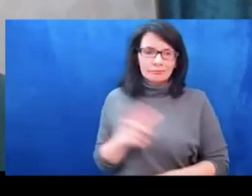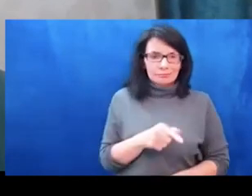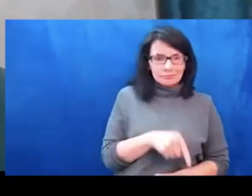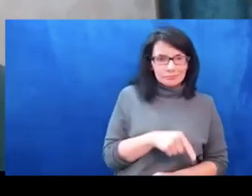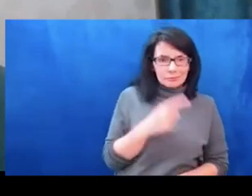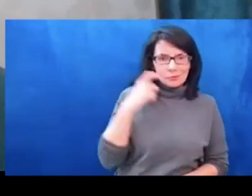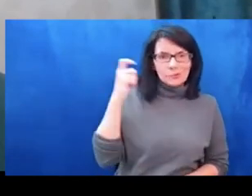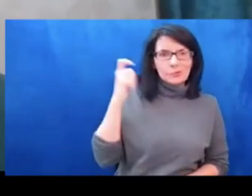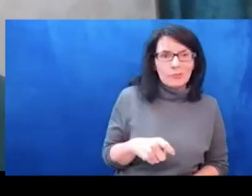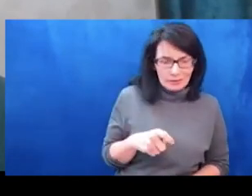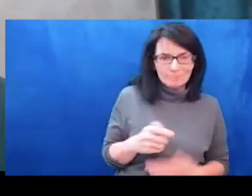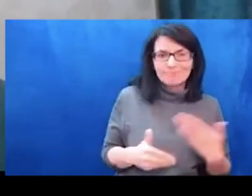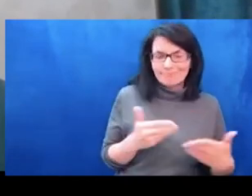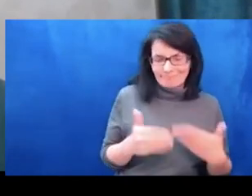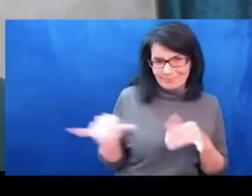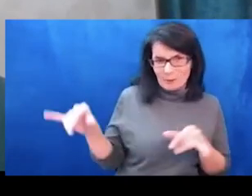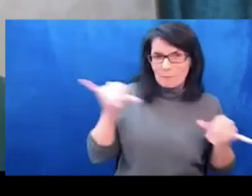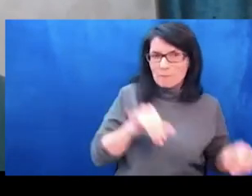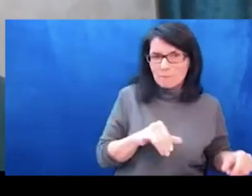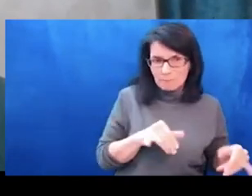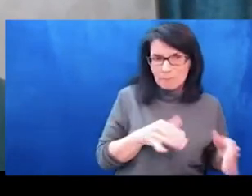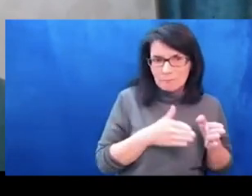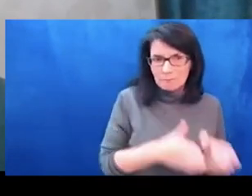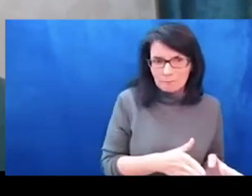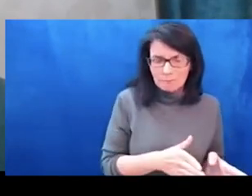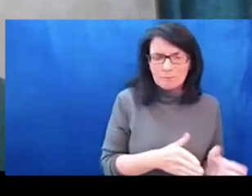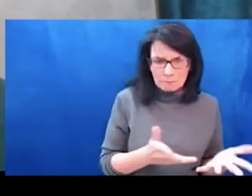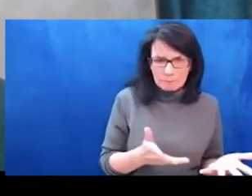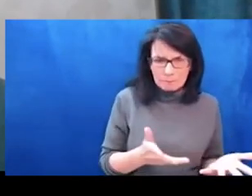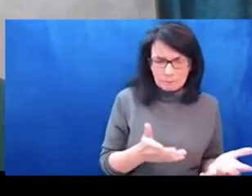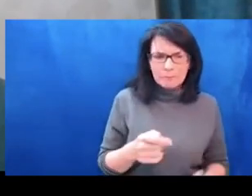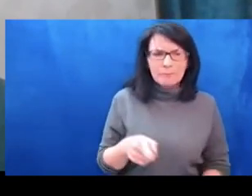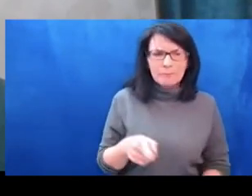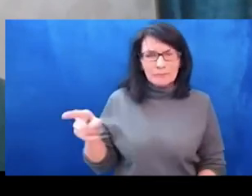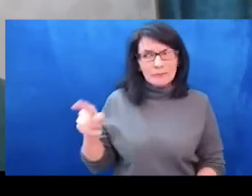then that is not a big deal. The Russian war propaganda